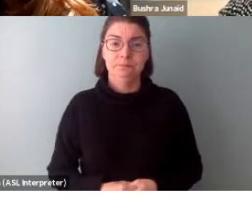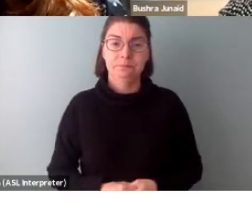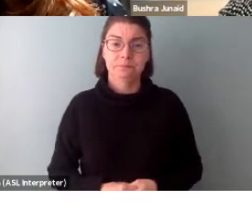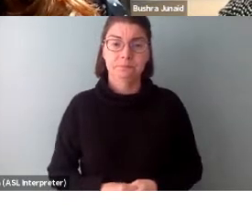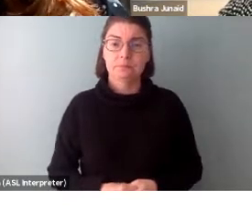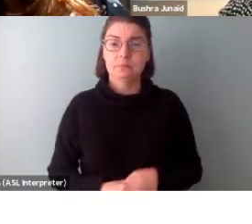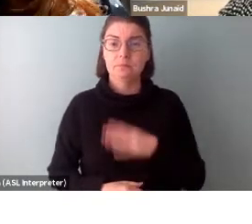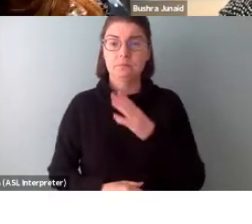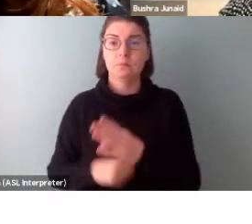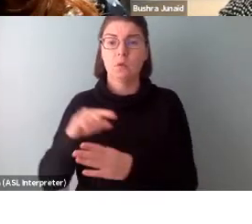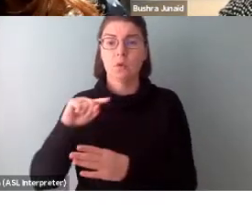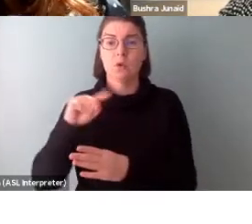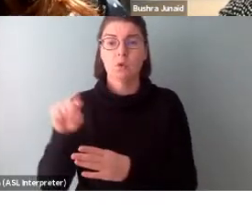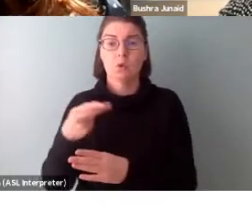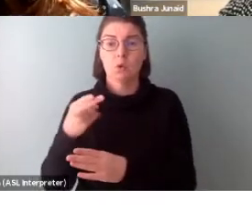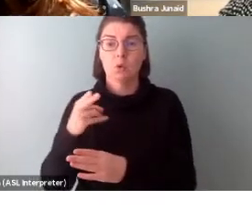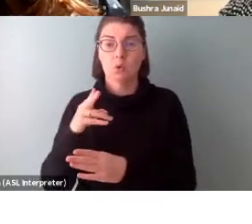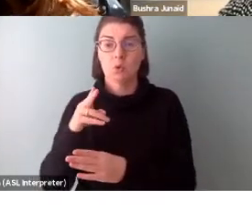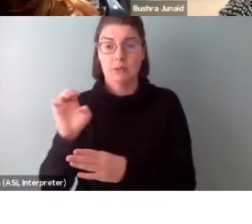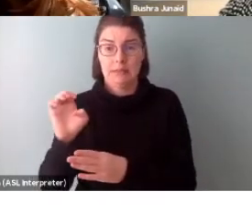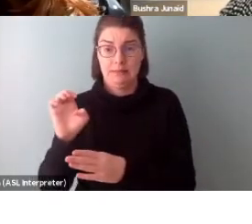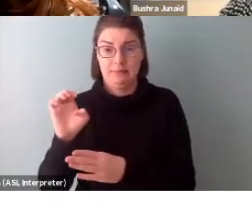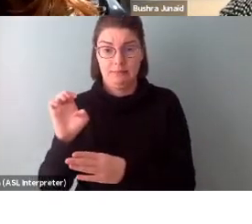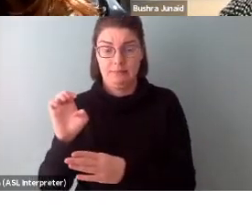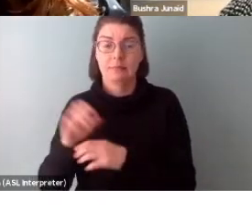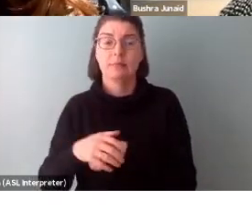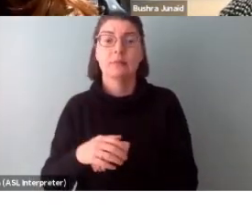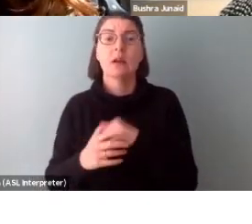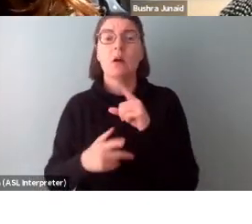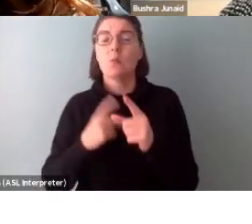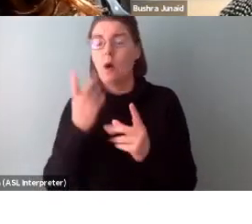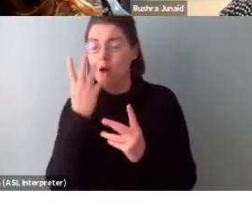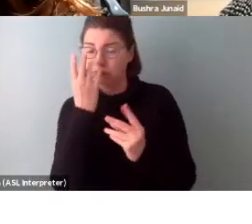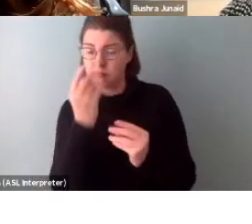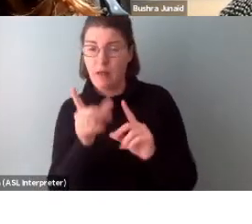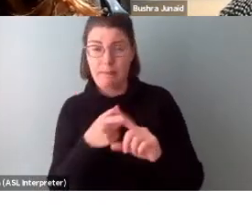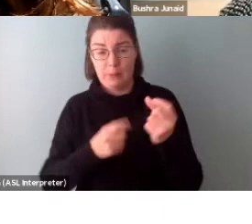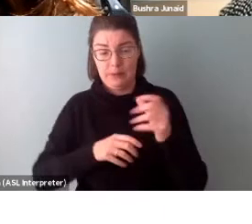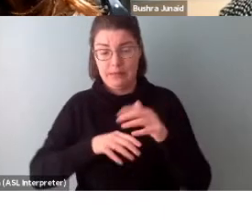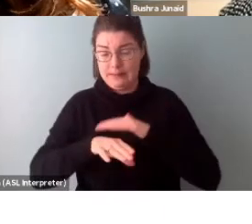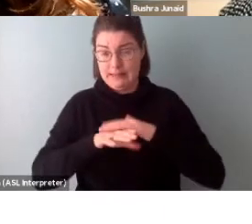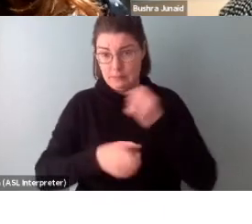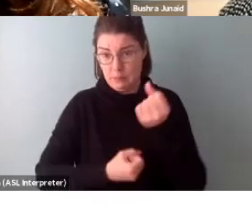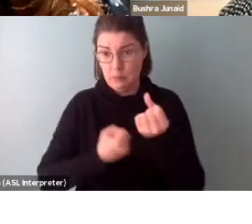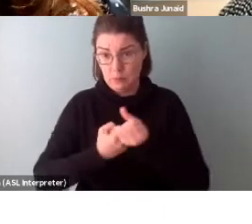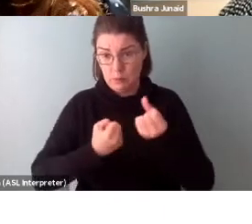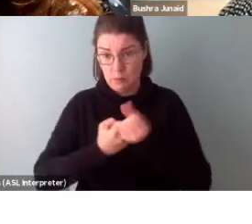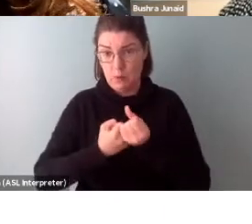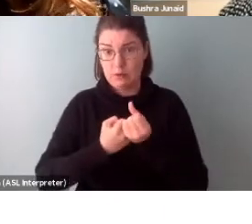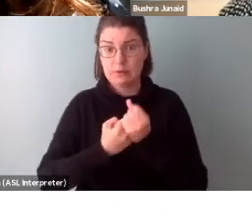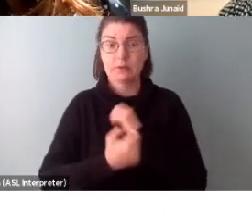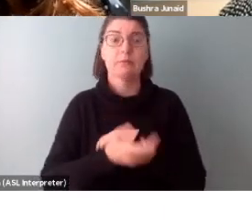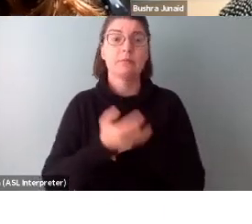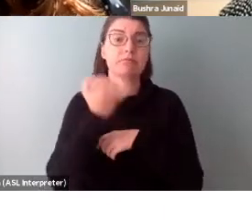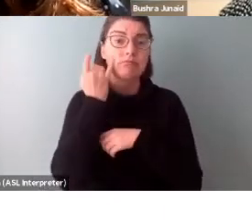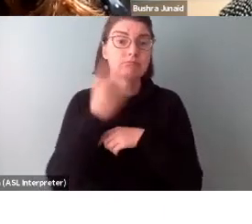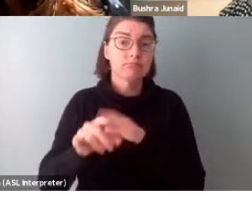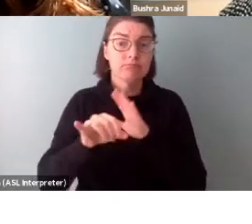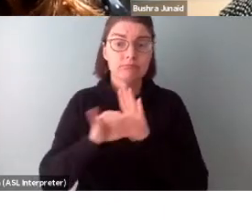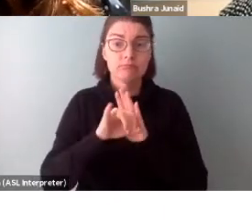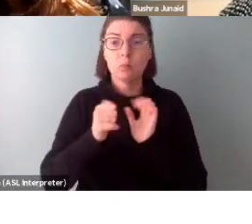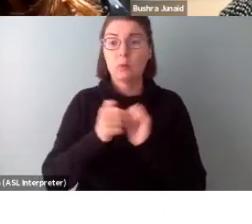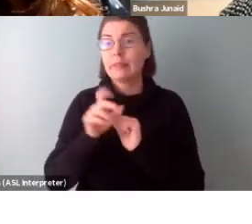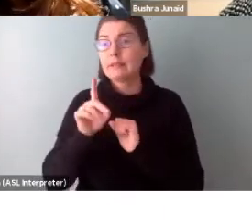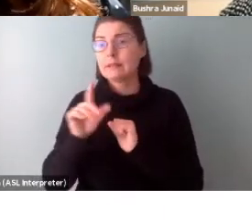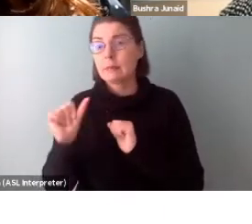We also want to share some information with you on our accessibility support. If you have a disability or